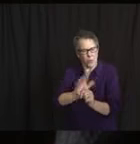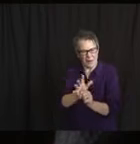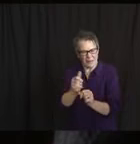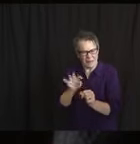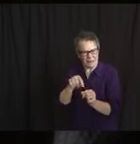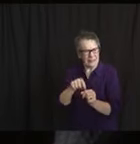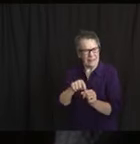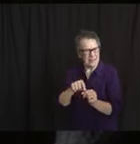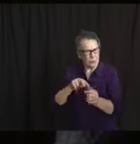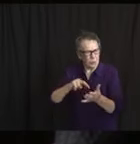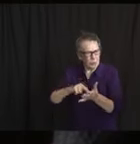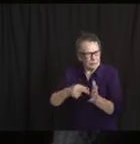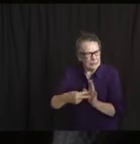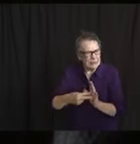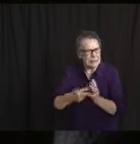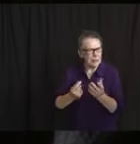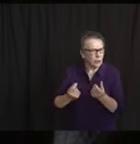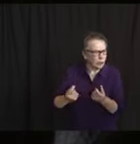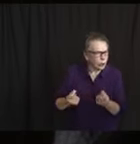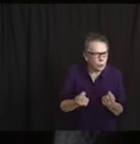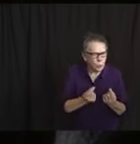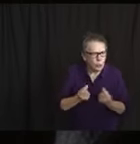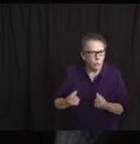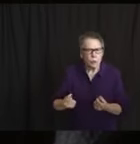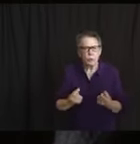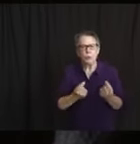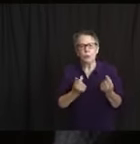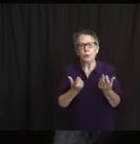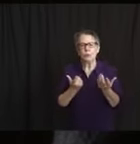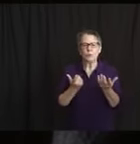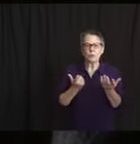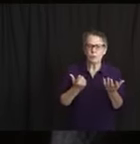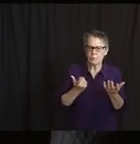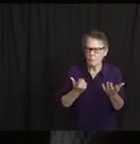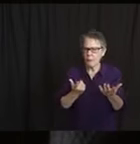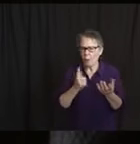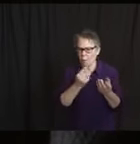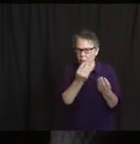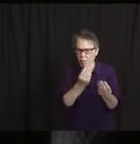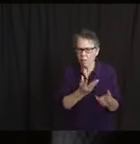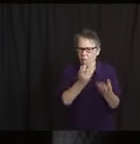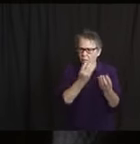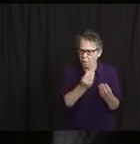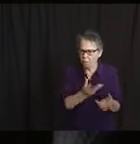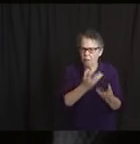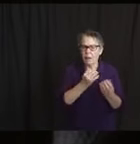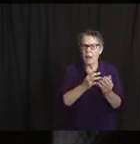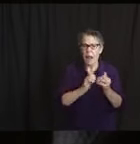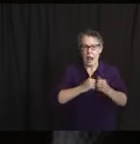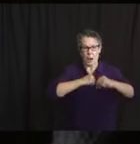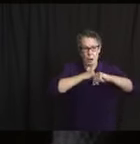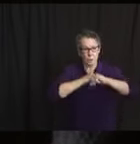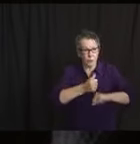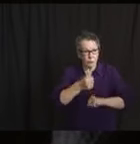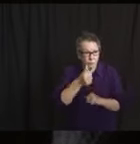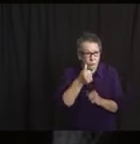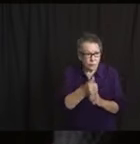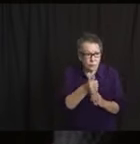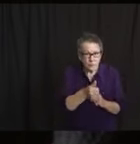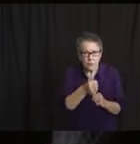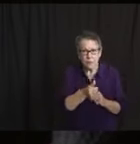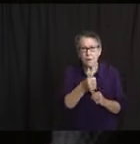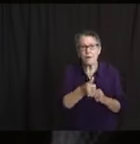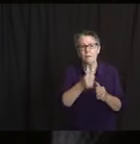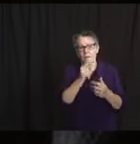you need to take to protect yourself as well as other individuals from potentially, you know,